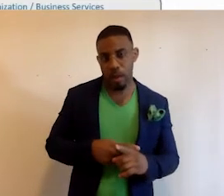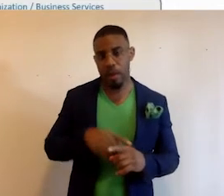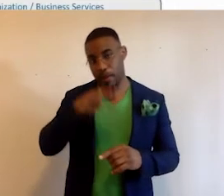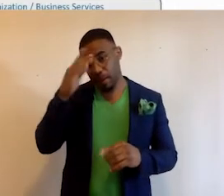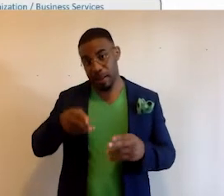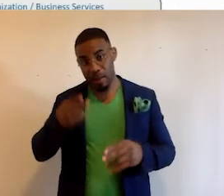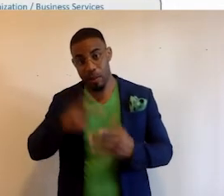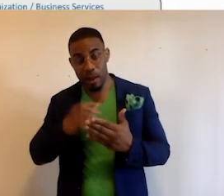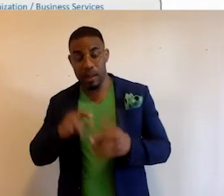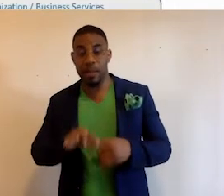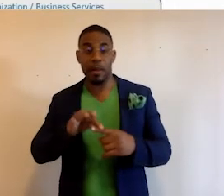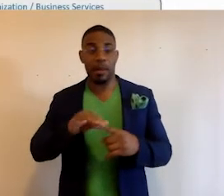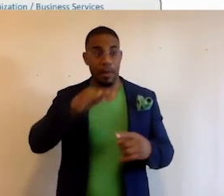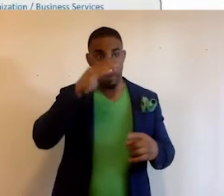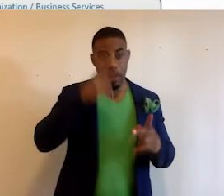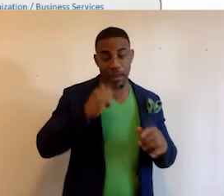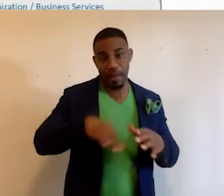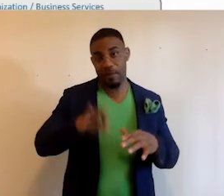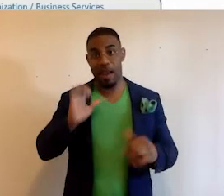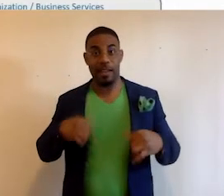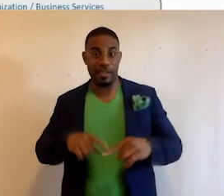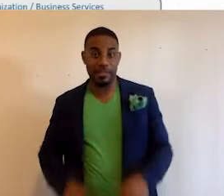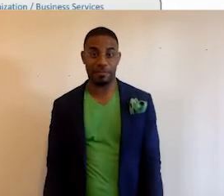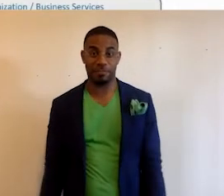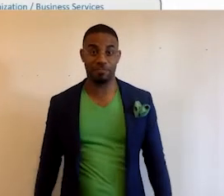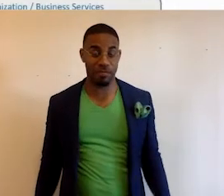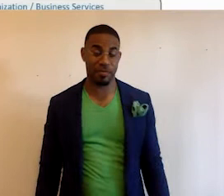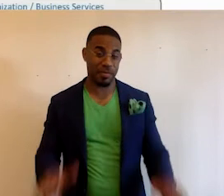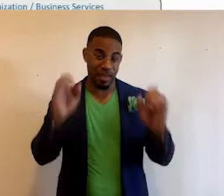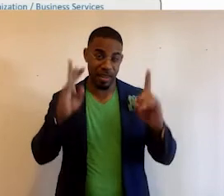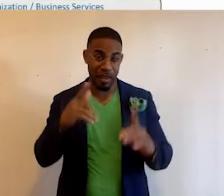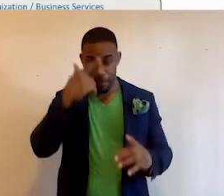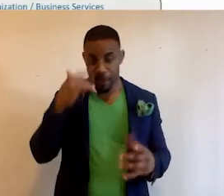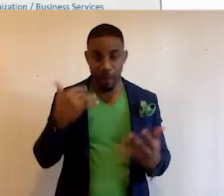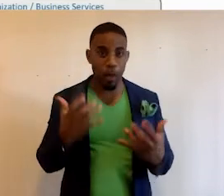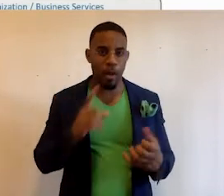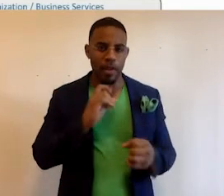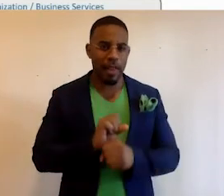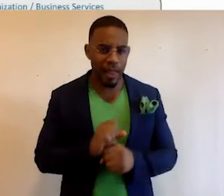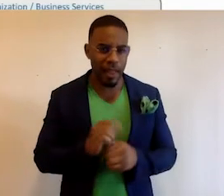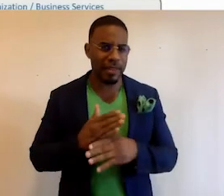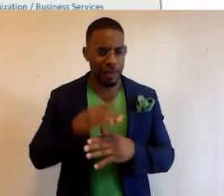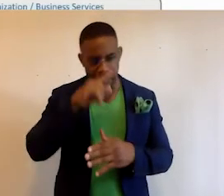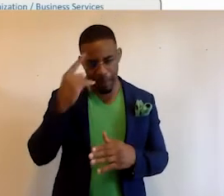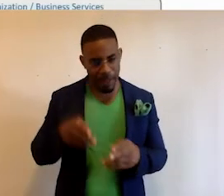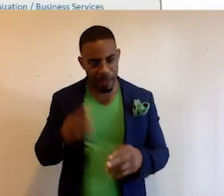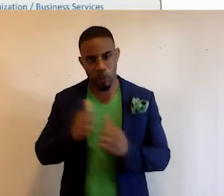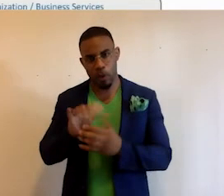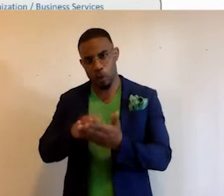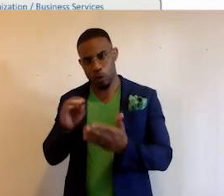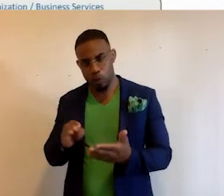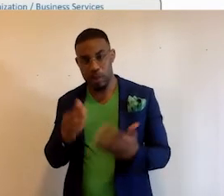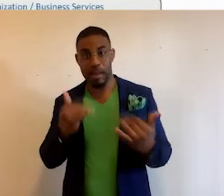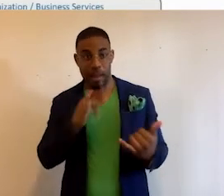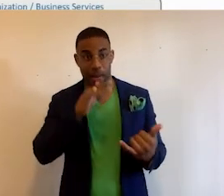project. And when they search for black history, they find us. Educators, because they want to actually share black history with their students